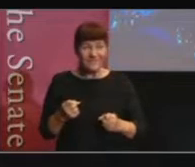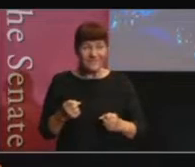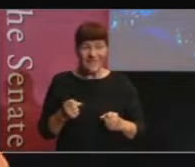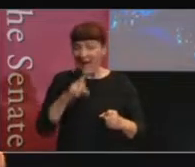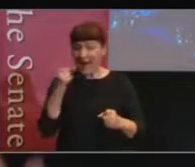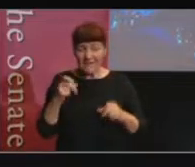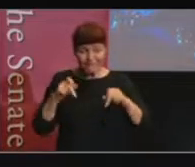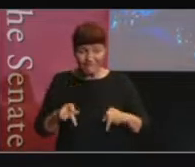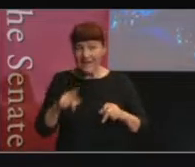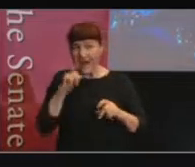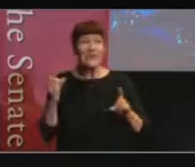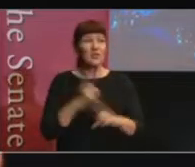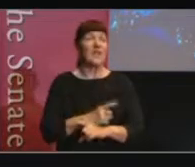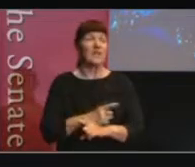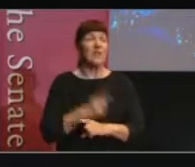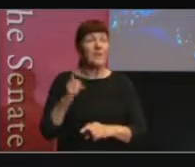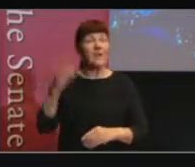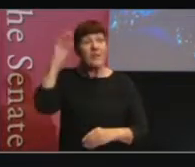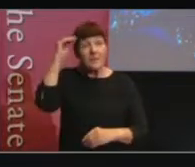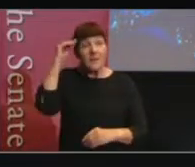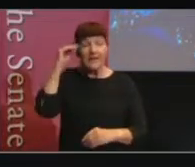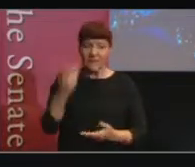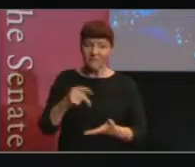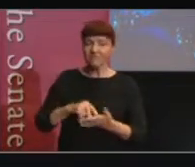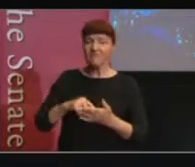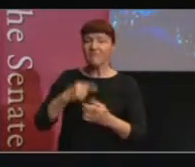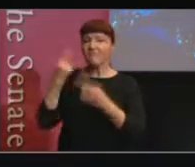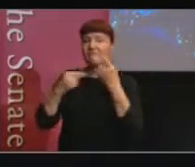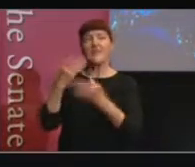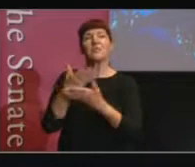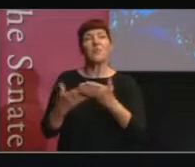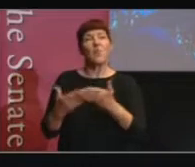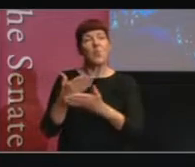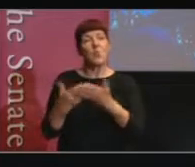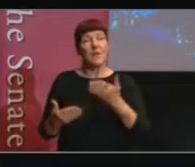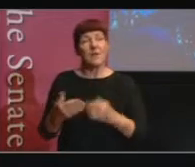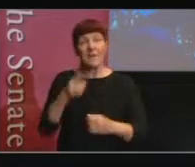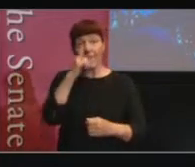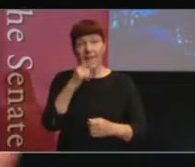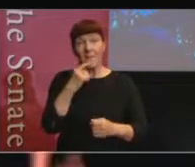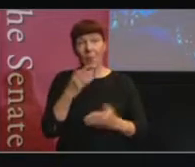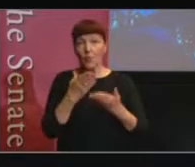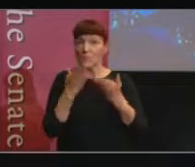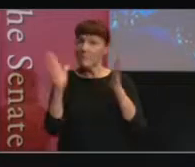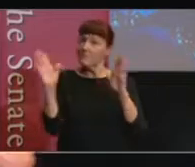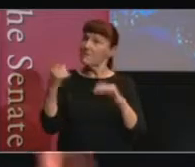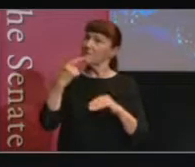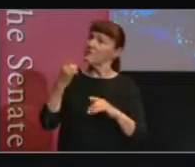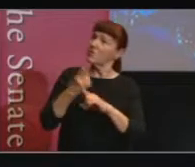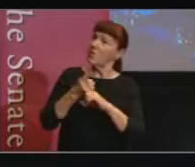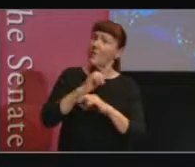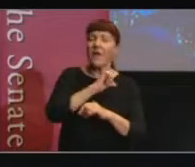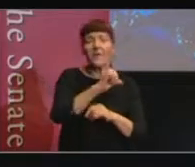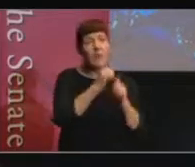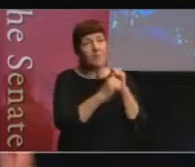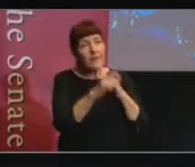But in those committees, the stories were told. People were able to talk about their brothers and